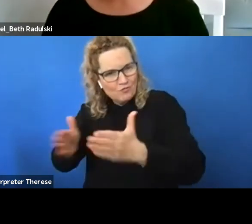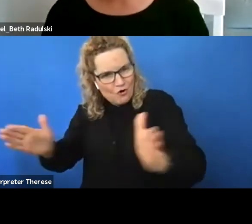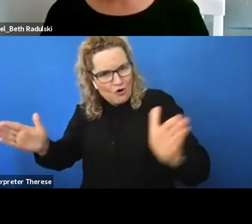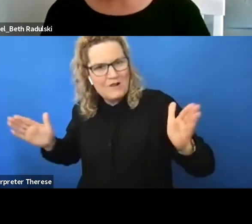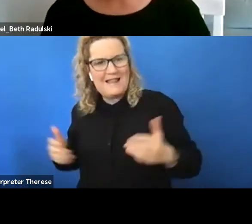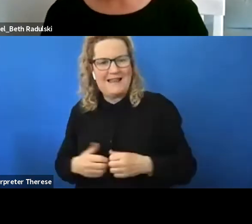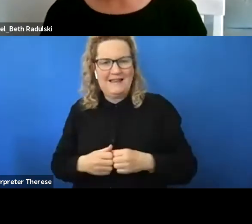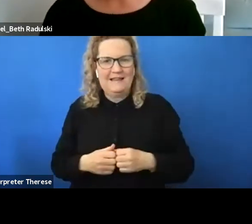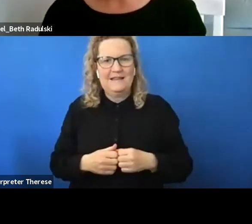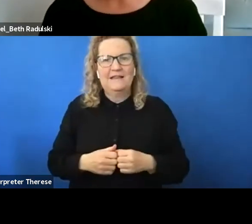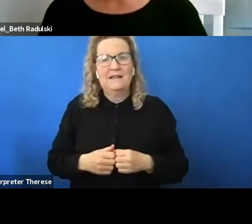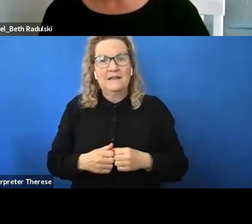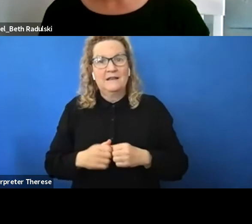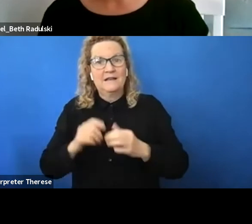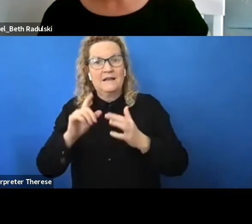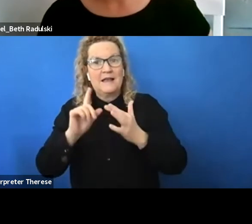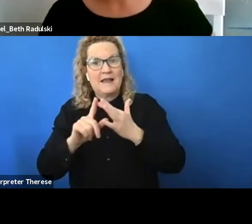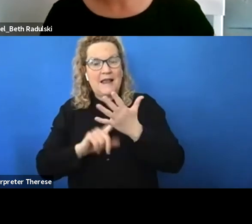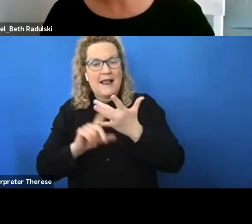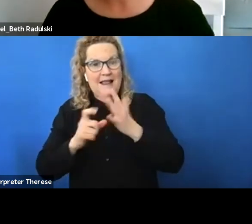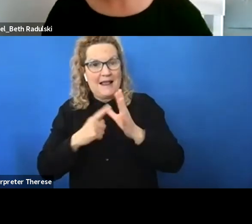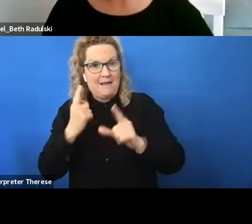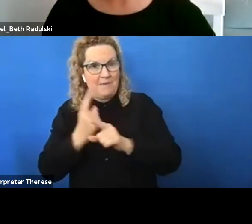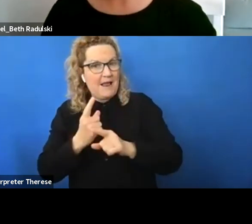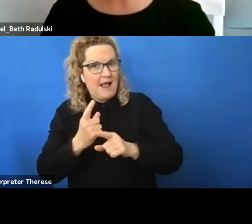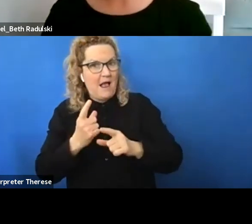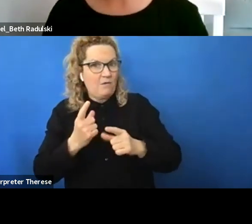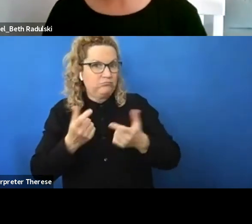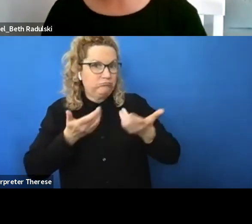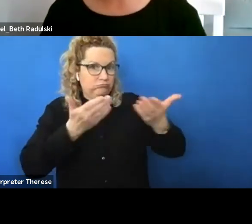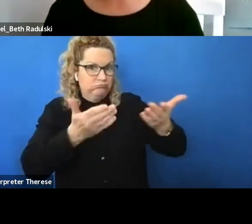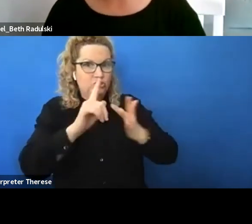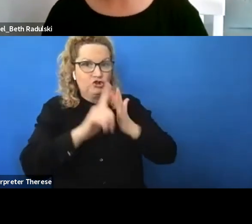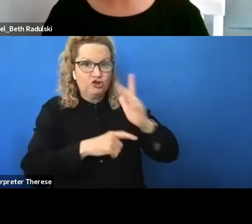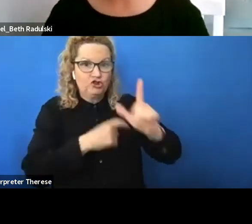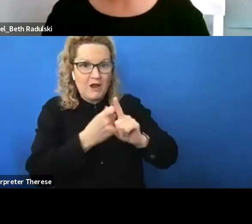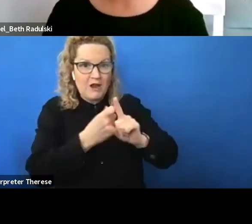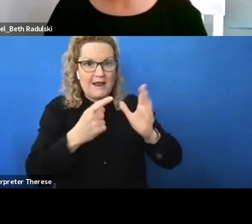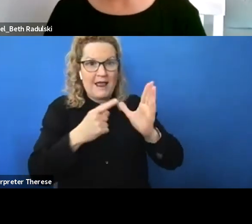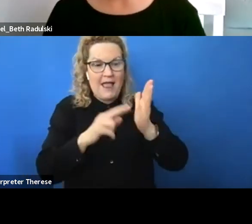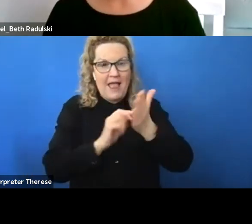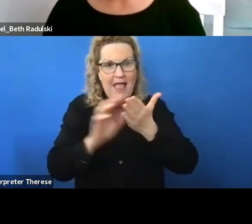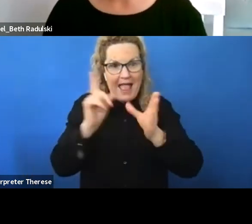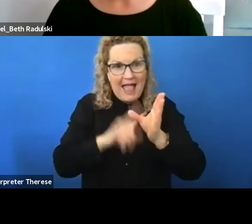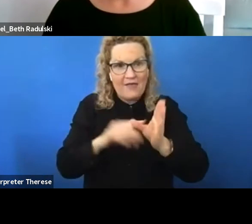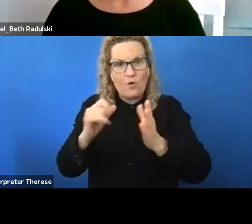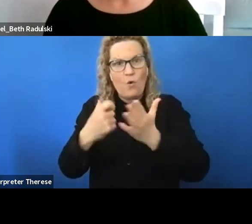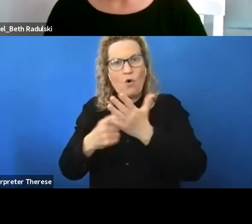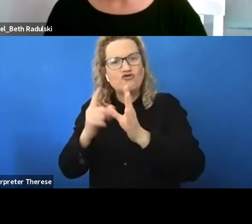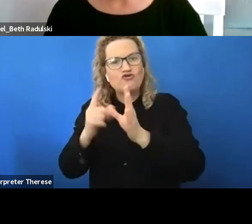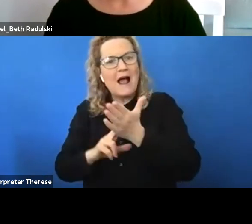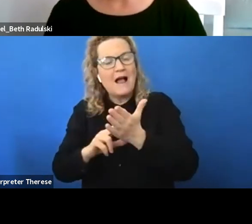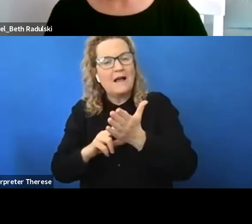that question up to the rest of our student panel jack anthony or ryan would any of you like to to jump in and um